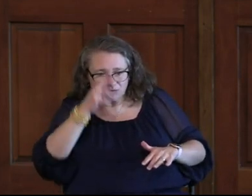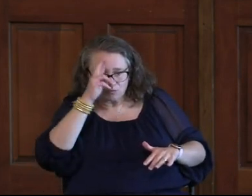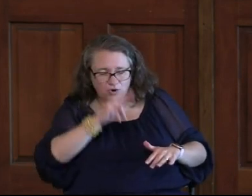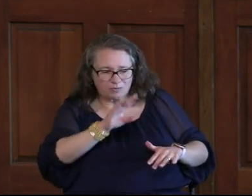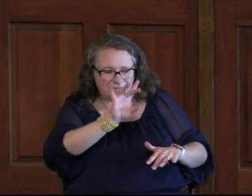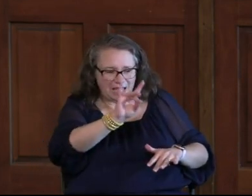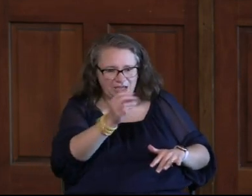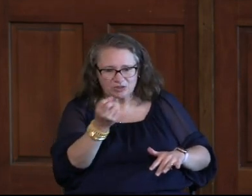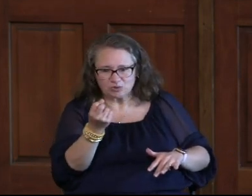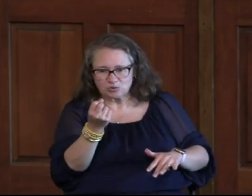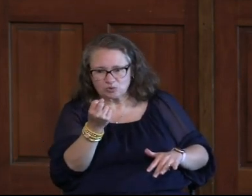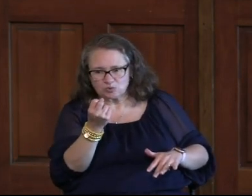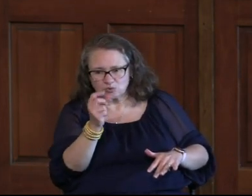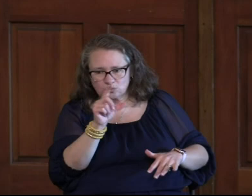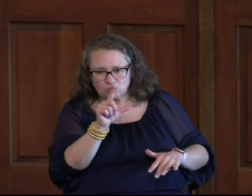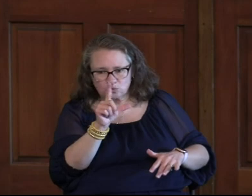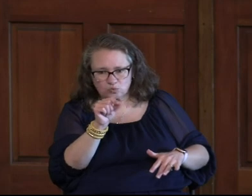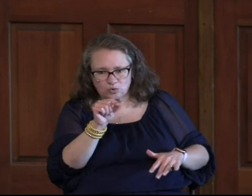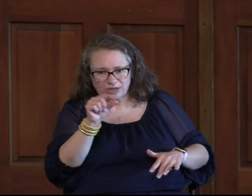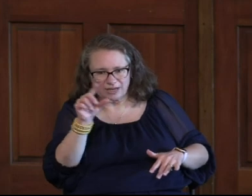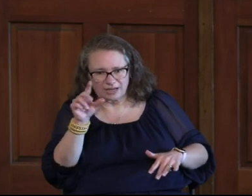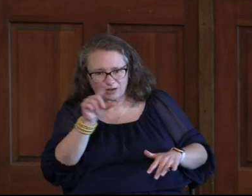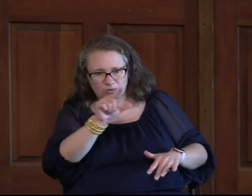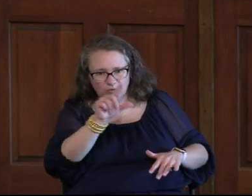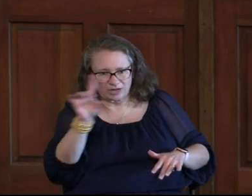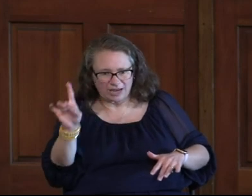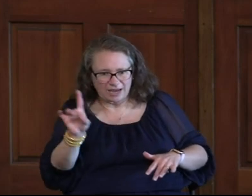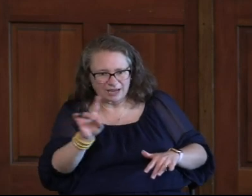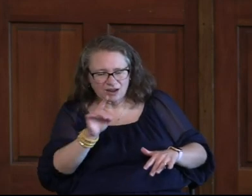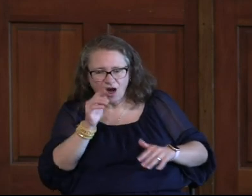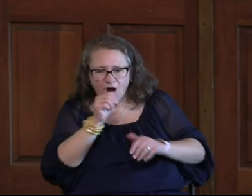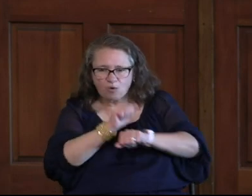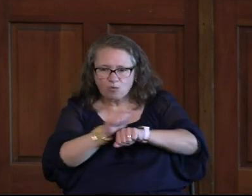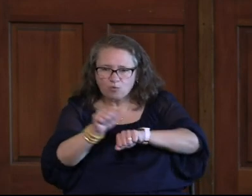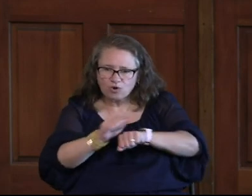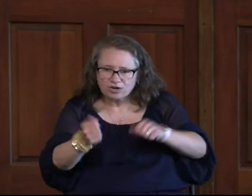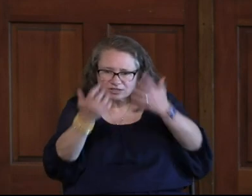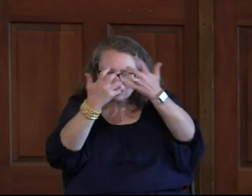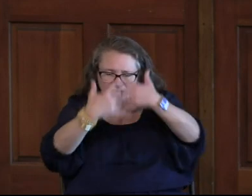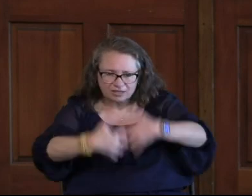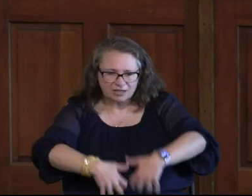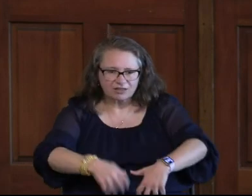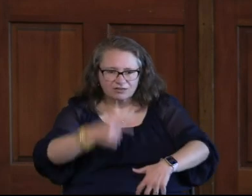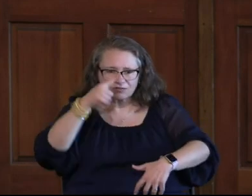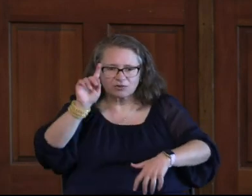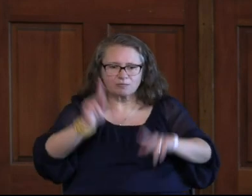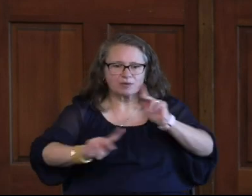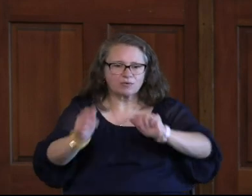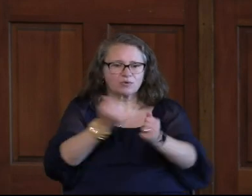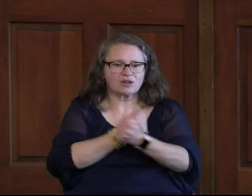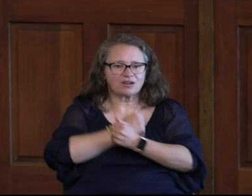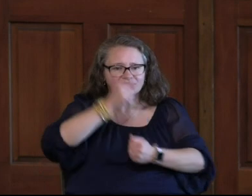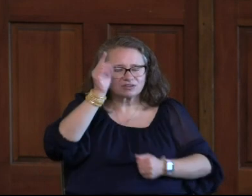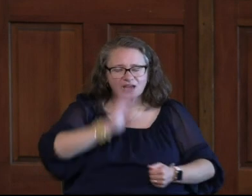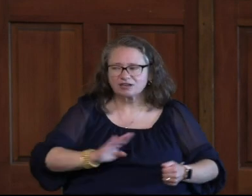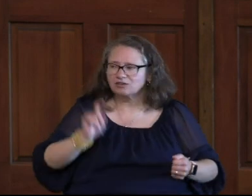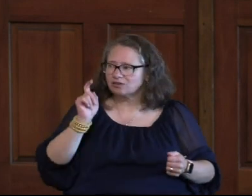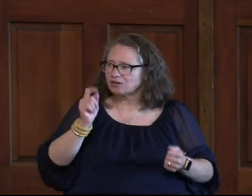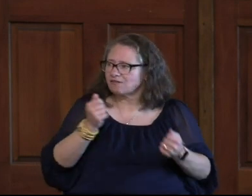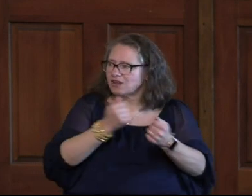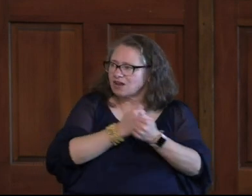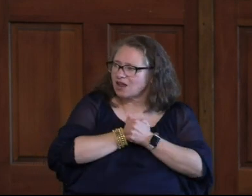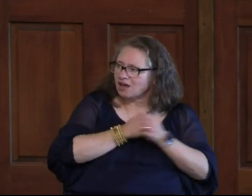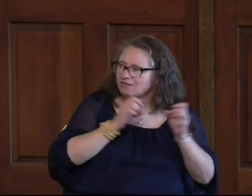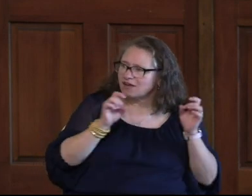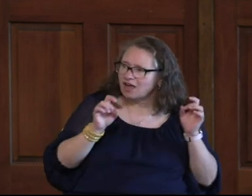Romans 8 28 All Things Work Together For Good For Those Who Love God And Are Called According To His Purposes People Have A Love Hate